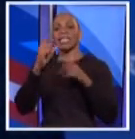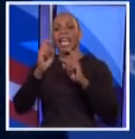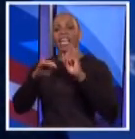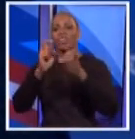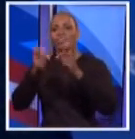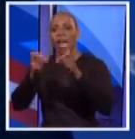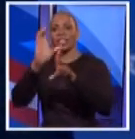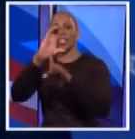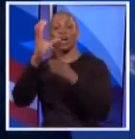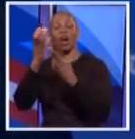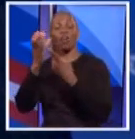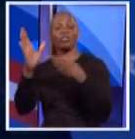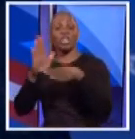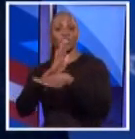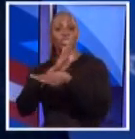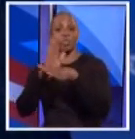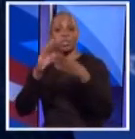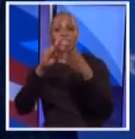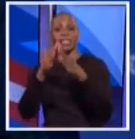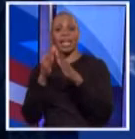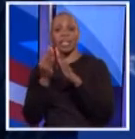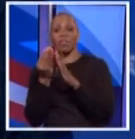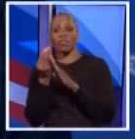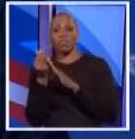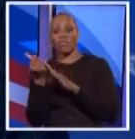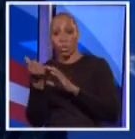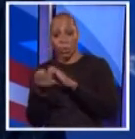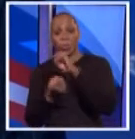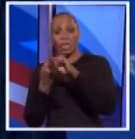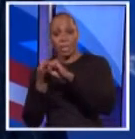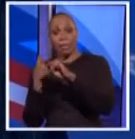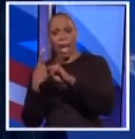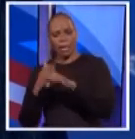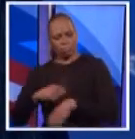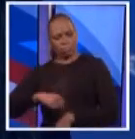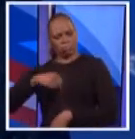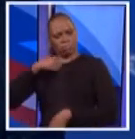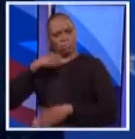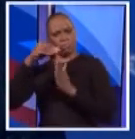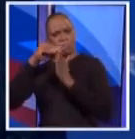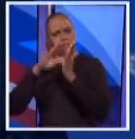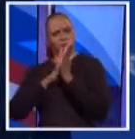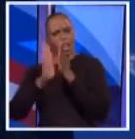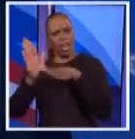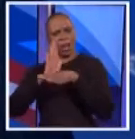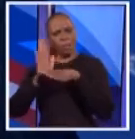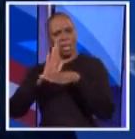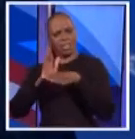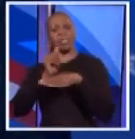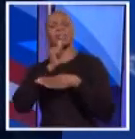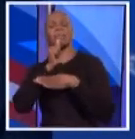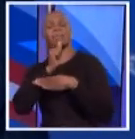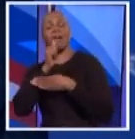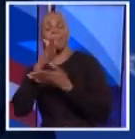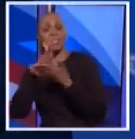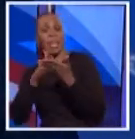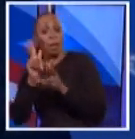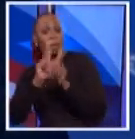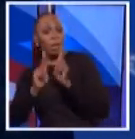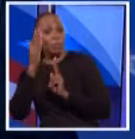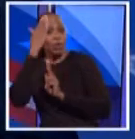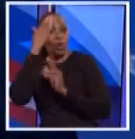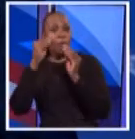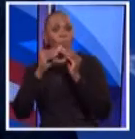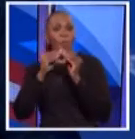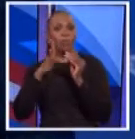cultural institutions in the city just over the past couple of years. I'm proud of that record in business, in the private sector. People may know more about what my family or